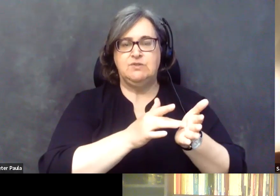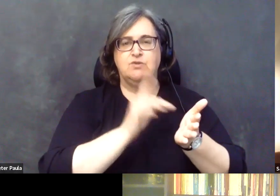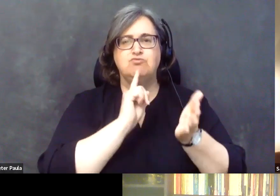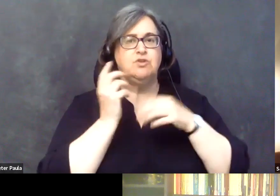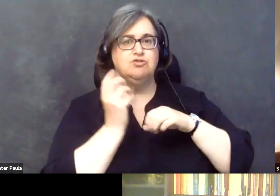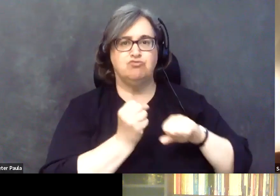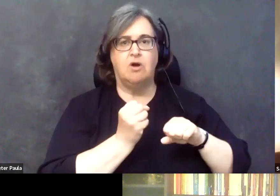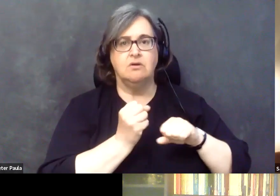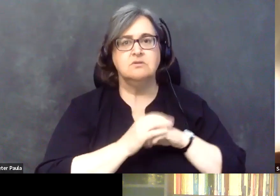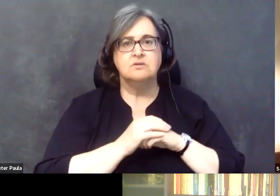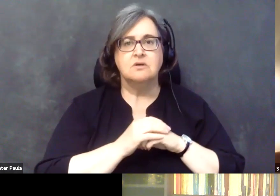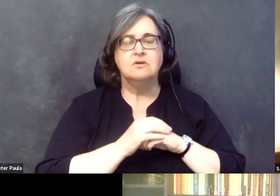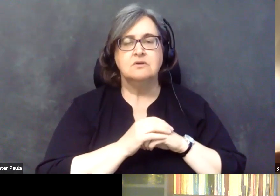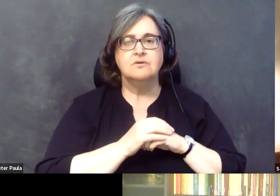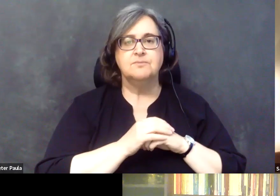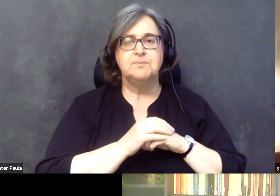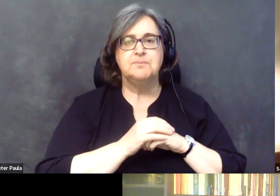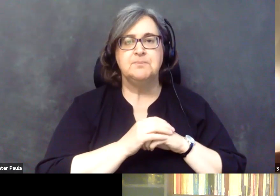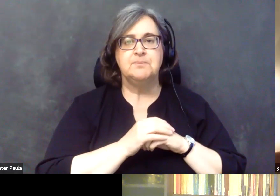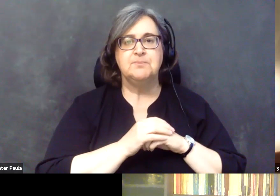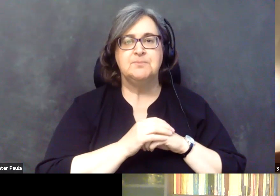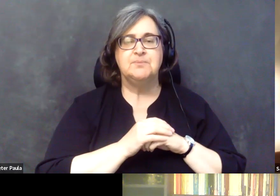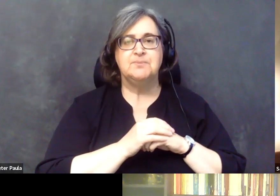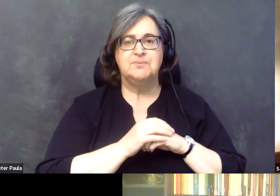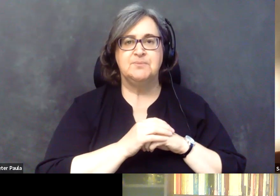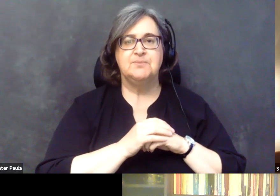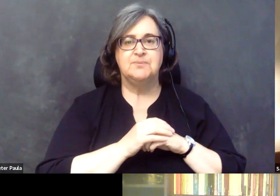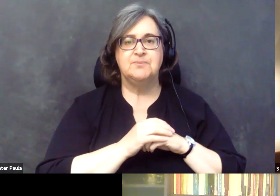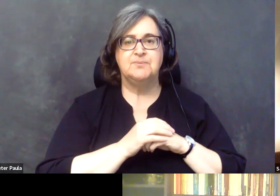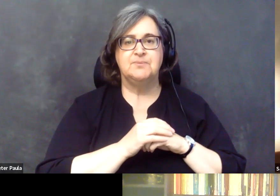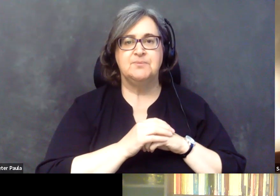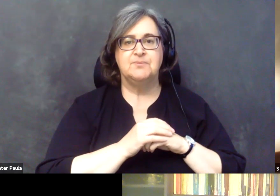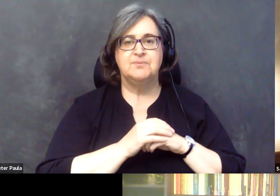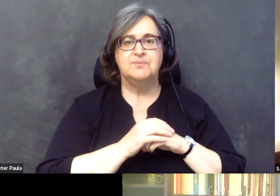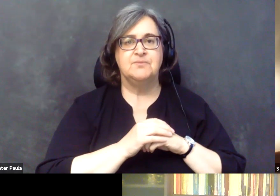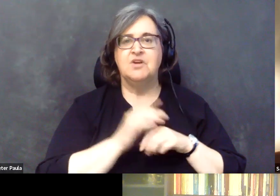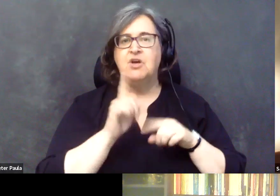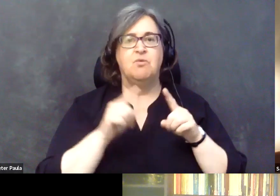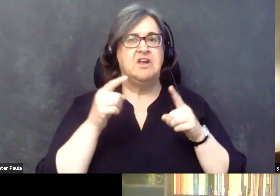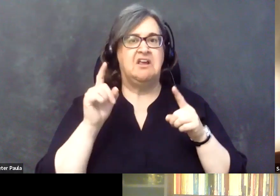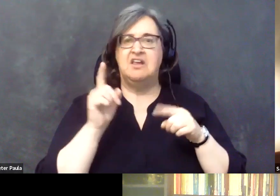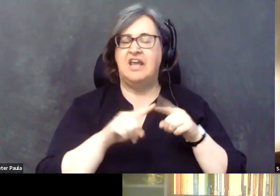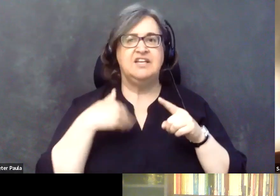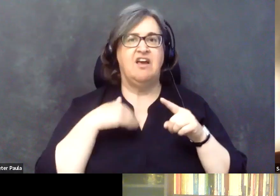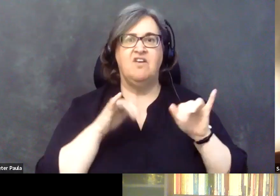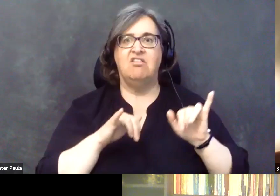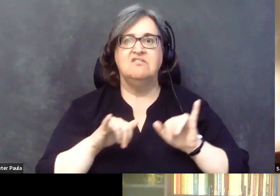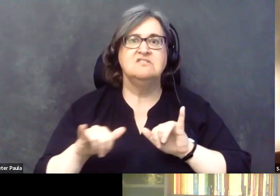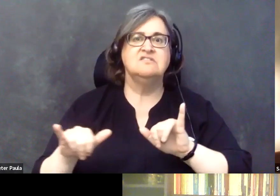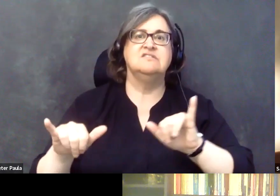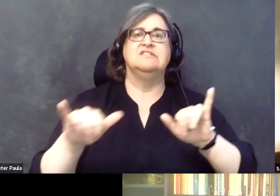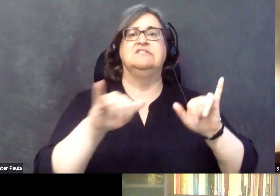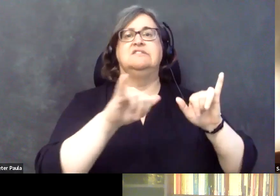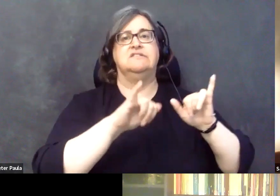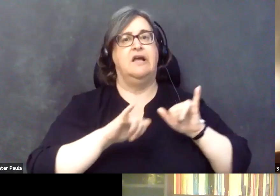strong. Basically, that's when we looked at, okay, we cannot go with cookie-cutter methods. We cannot go with health